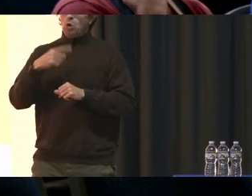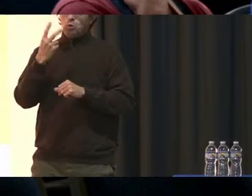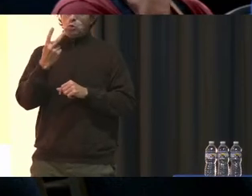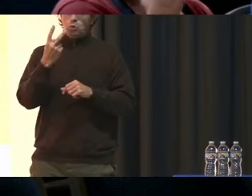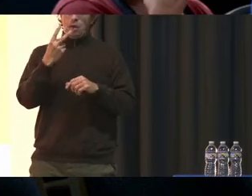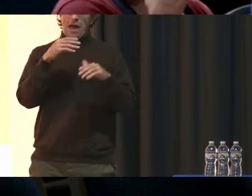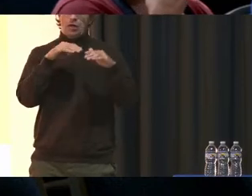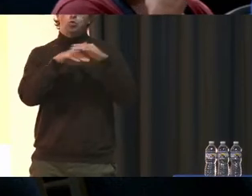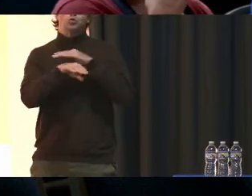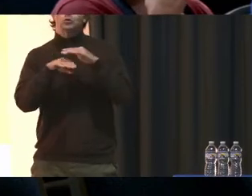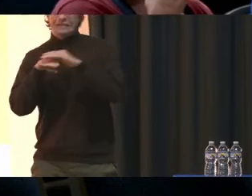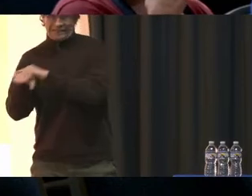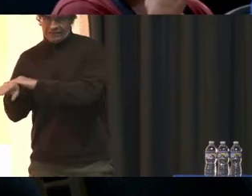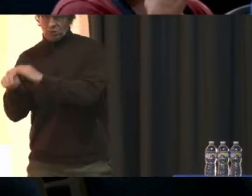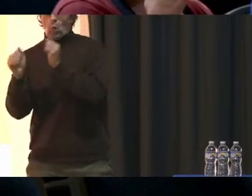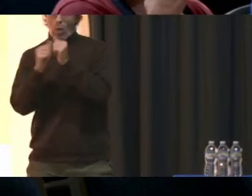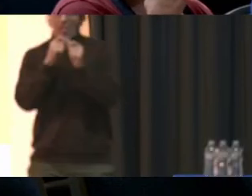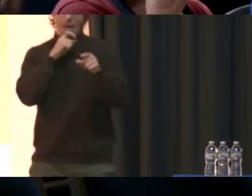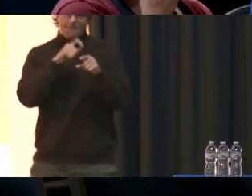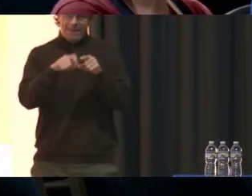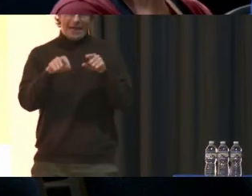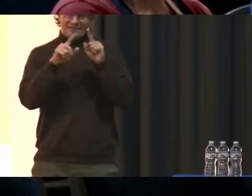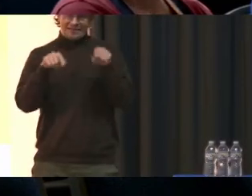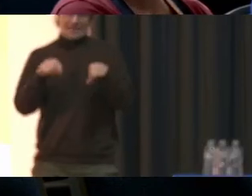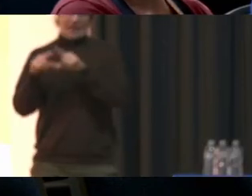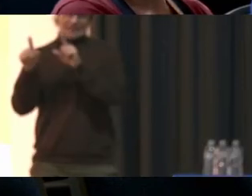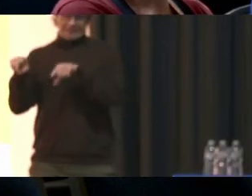So two entrances with metal detectors